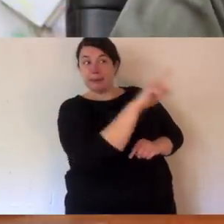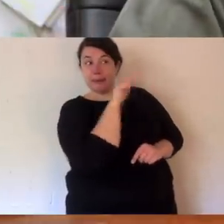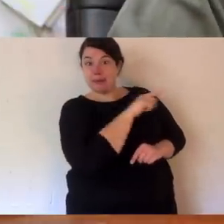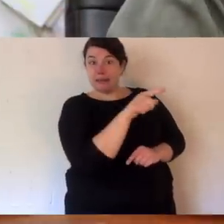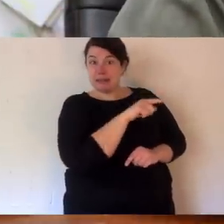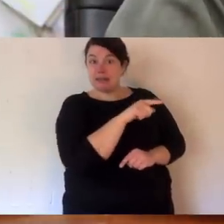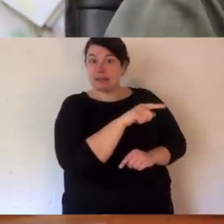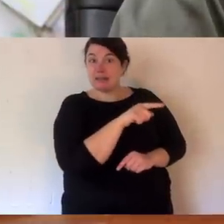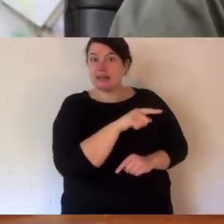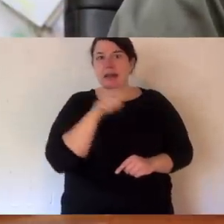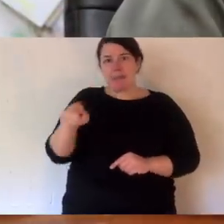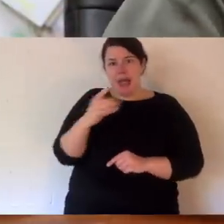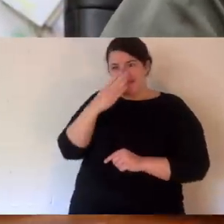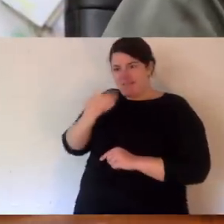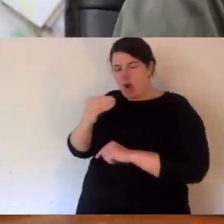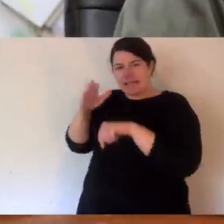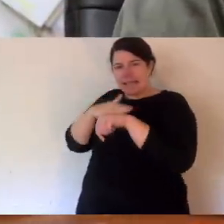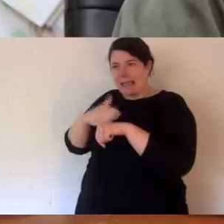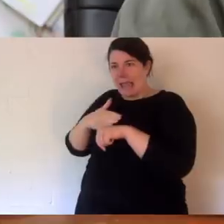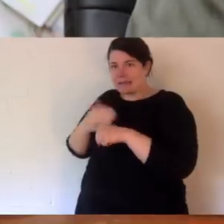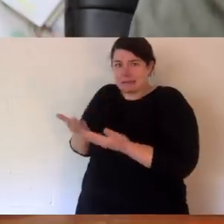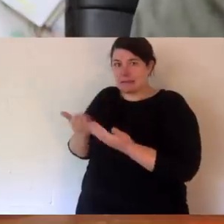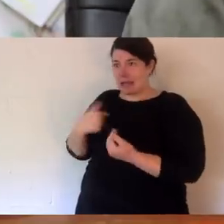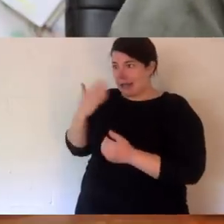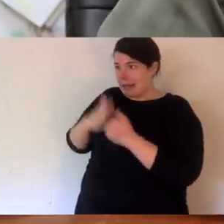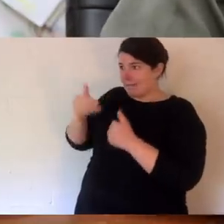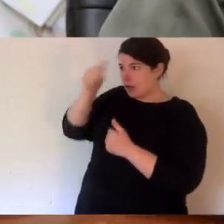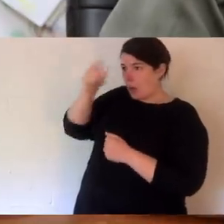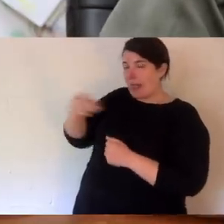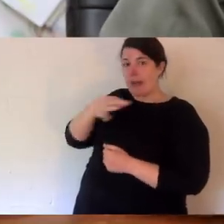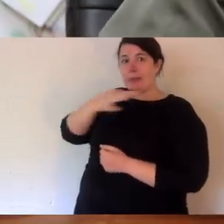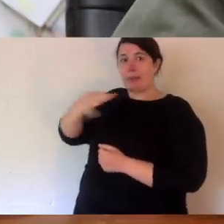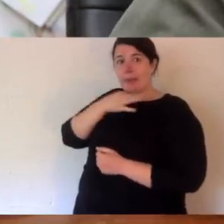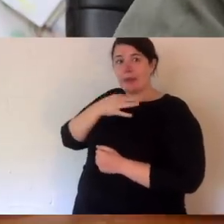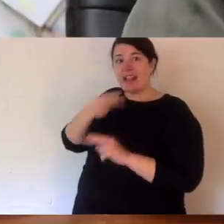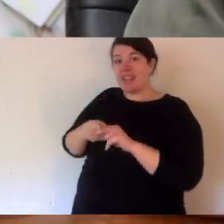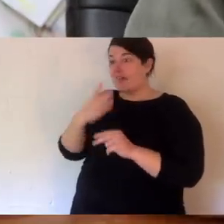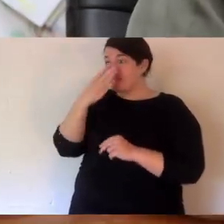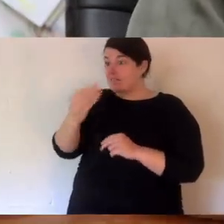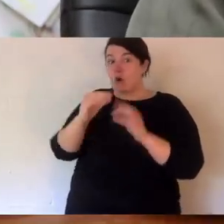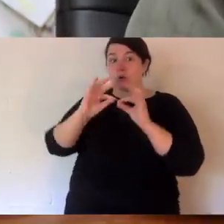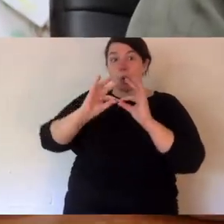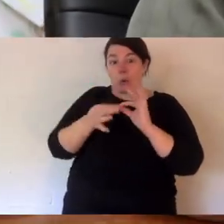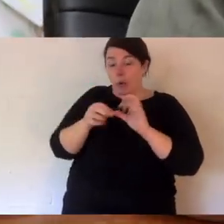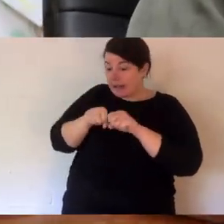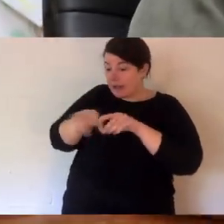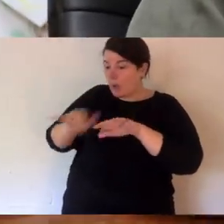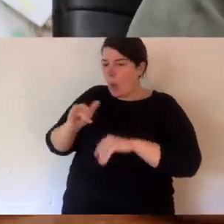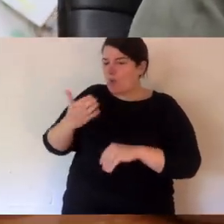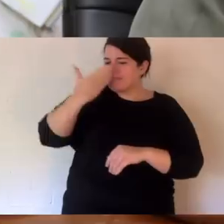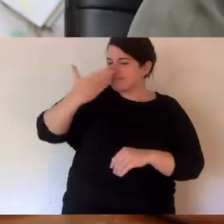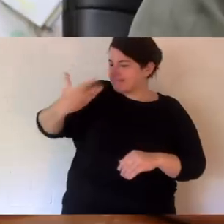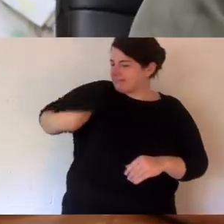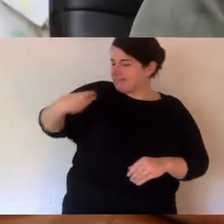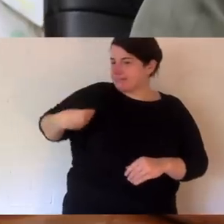fox and cat, they hunt in different ways. They're not from Australia. And Ella doesn't know how to deal with them. If the fox's scent is on the ground, maybe